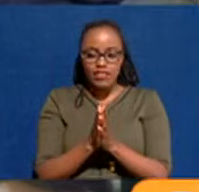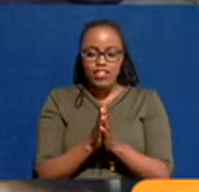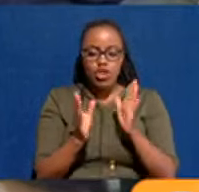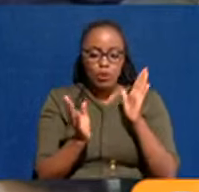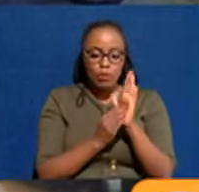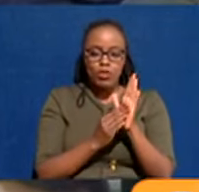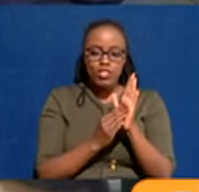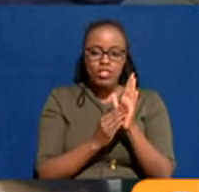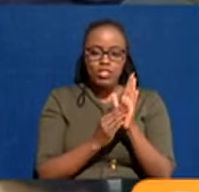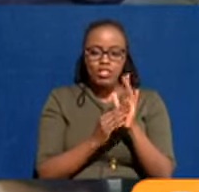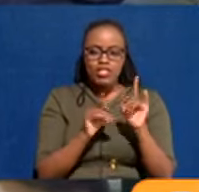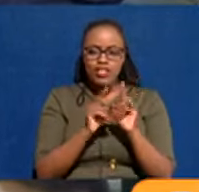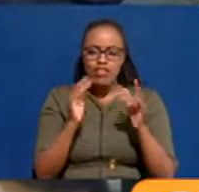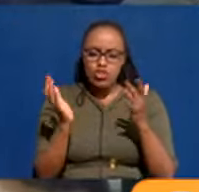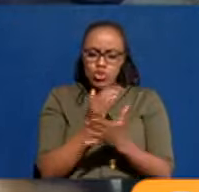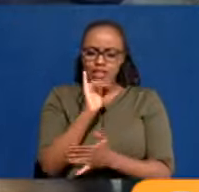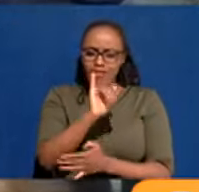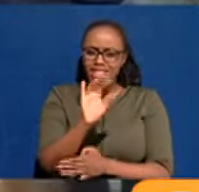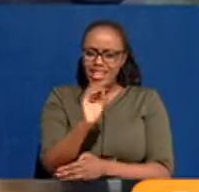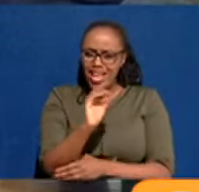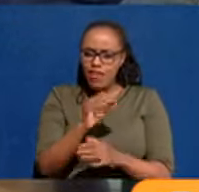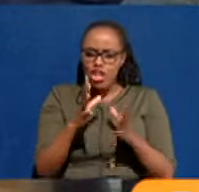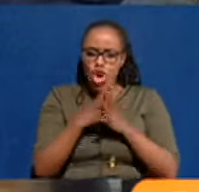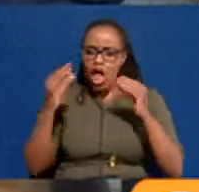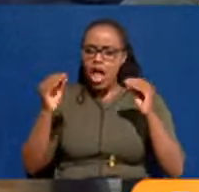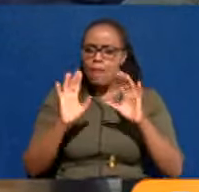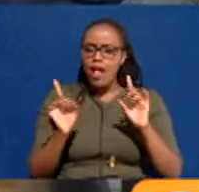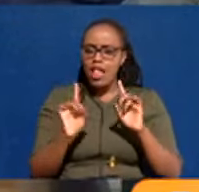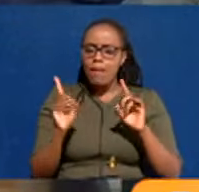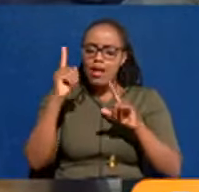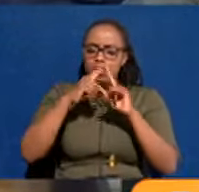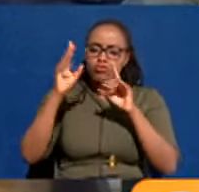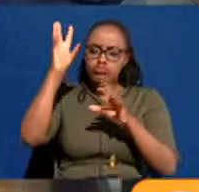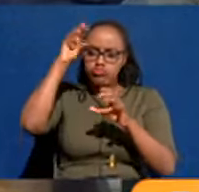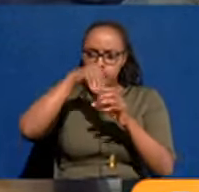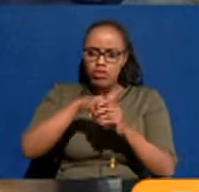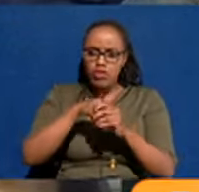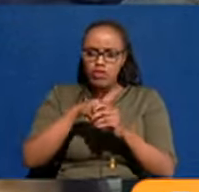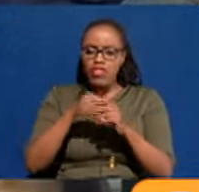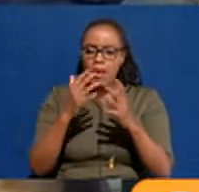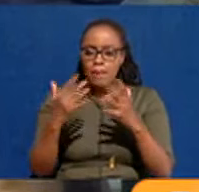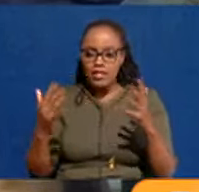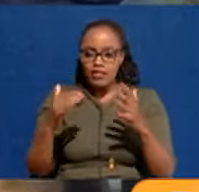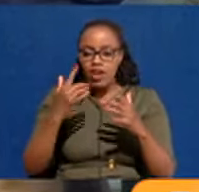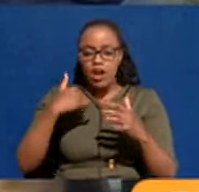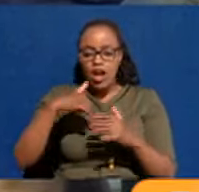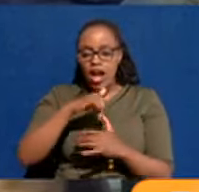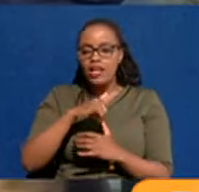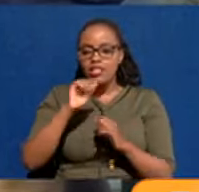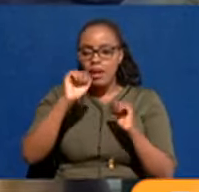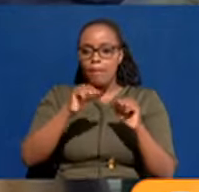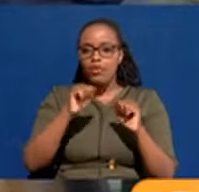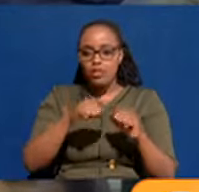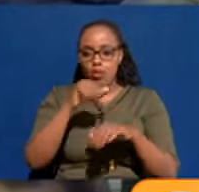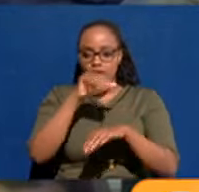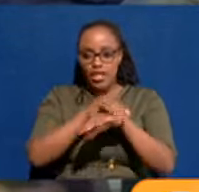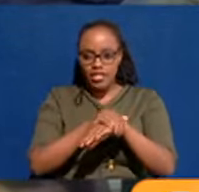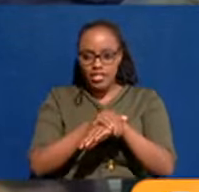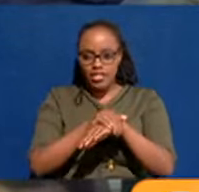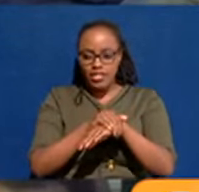Iwe kuendaani. As tu siondolewe hati ipote. Iwe kuendaani ya malipo. Sawa mama. Ndiyo pia sisi tuweze